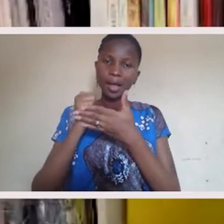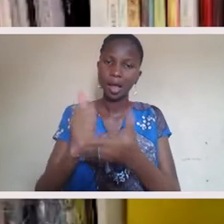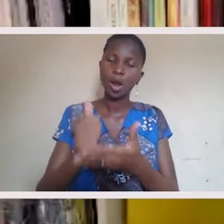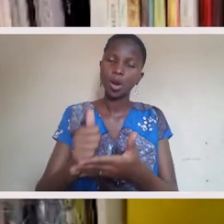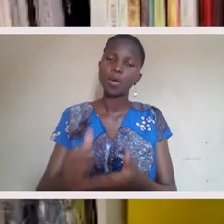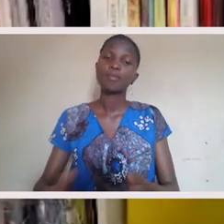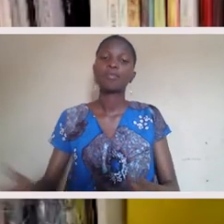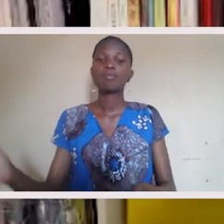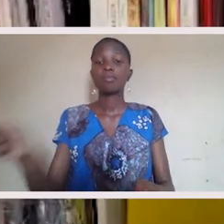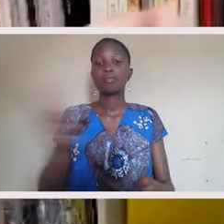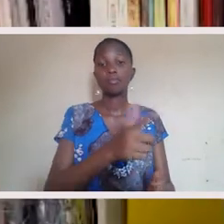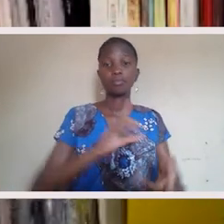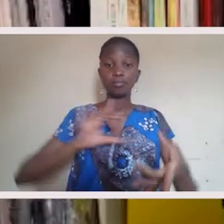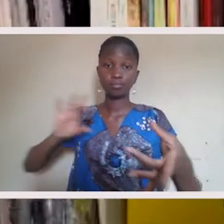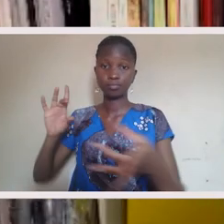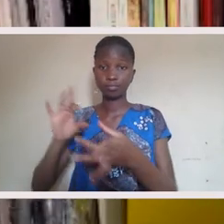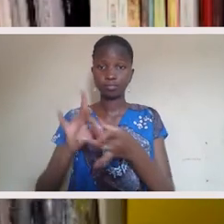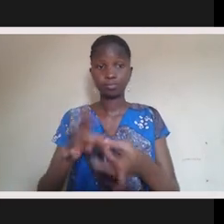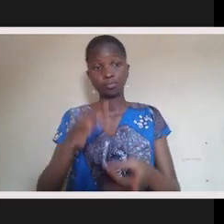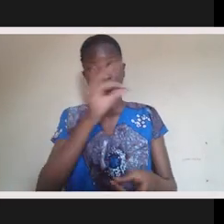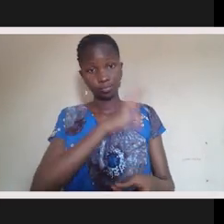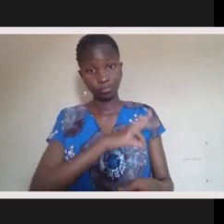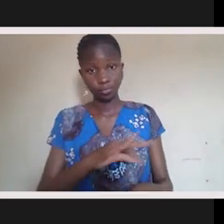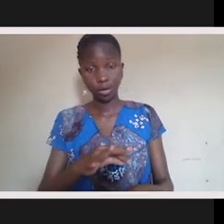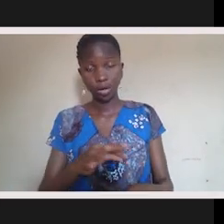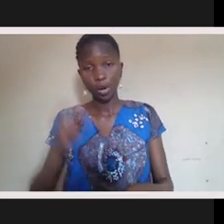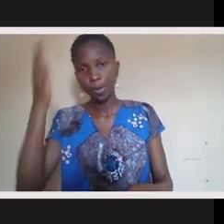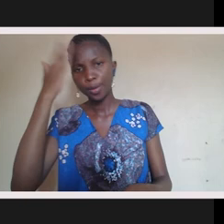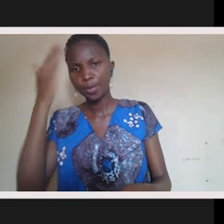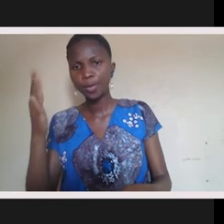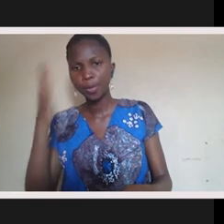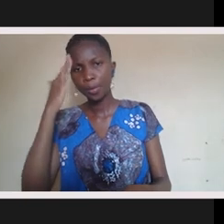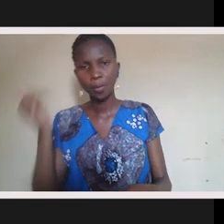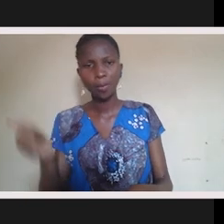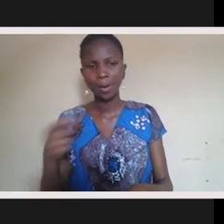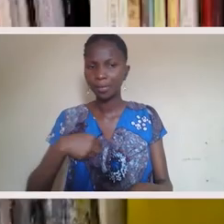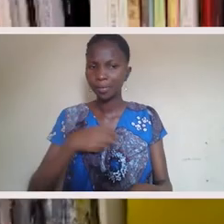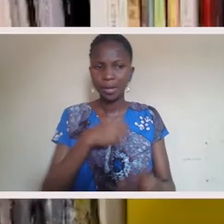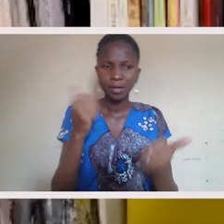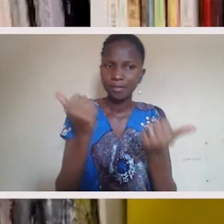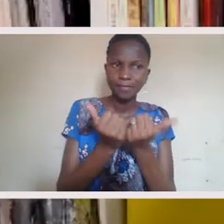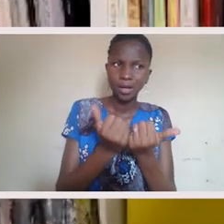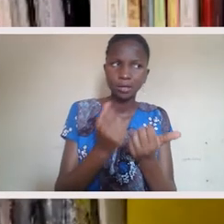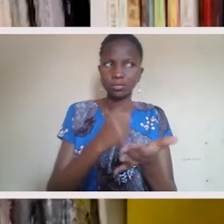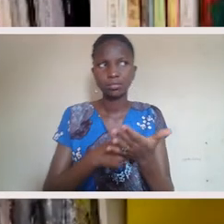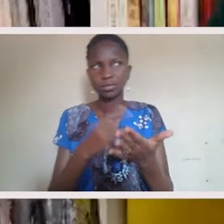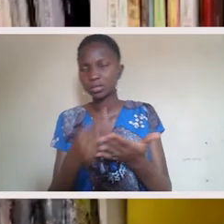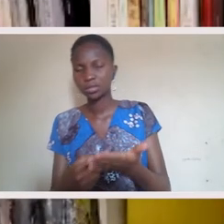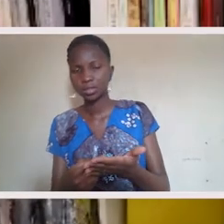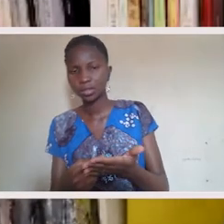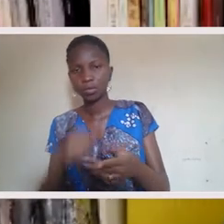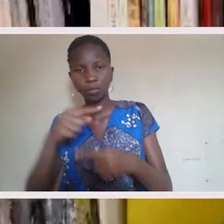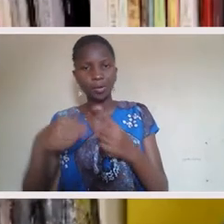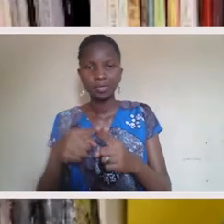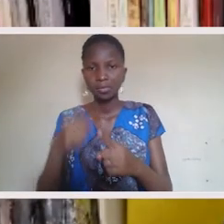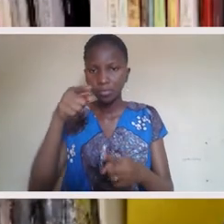attachments and ancestral disconnection. Because once again, you can't know what we're fighting for, or what we're even talking about when you